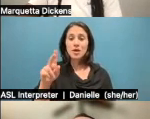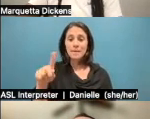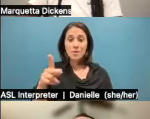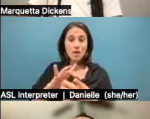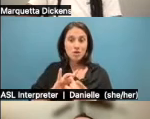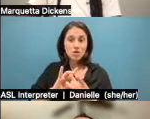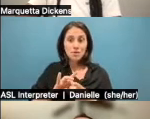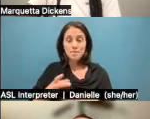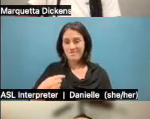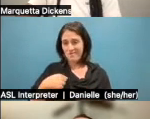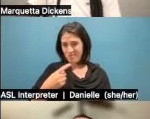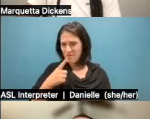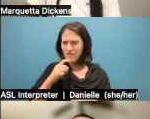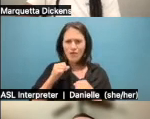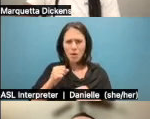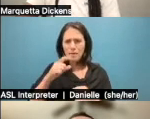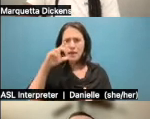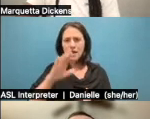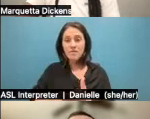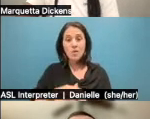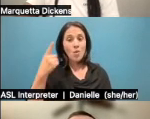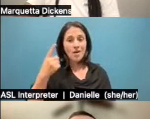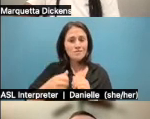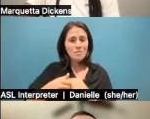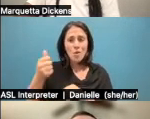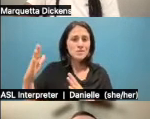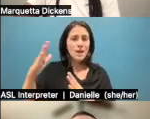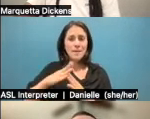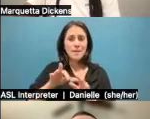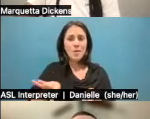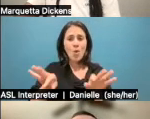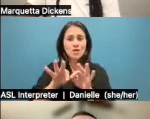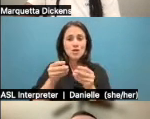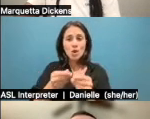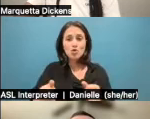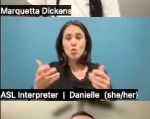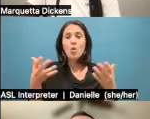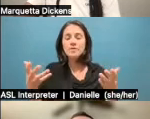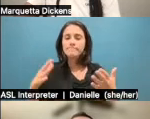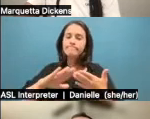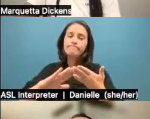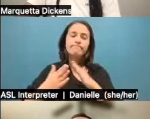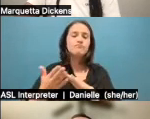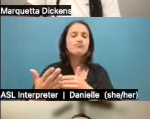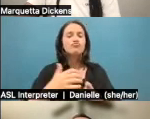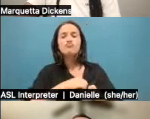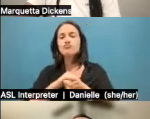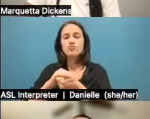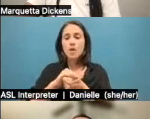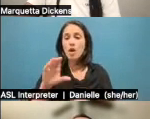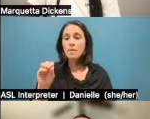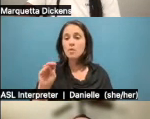I firmly believe that like one of the most important climate solutions that we can have is community. And, you know,